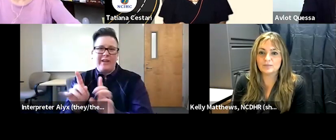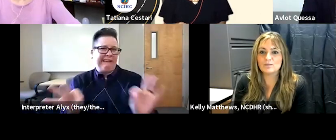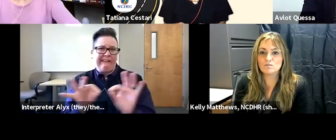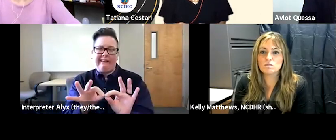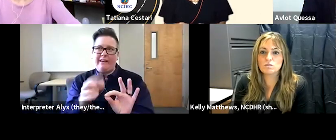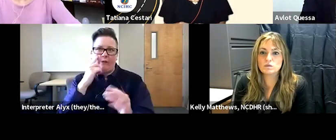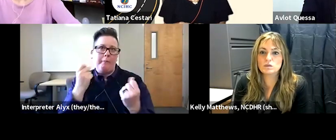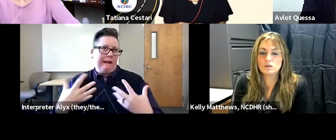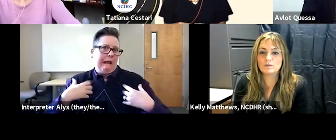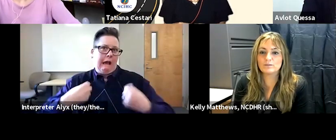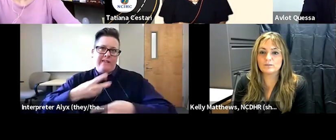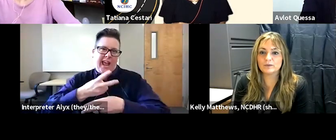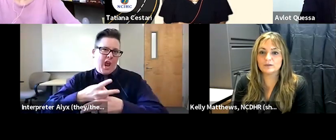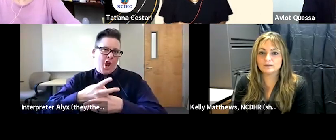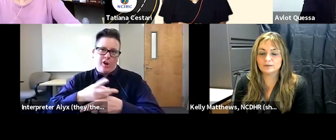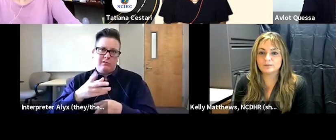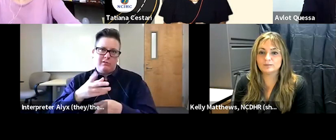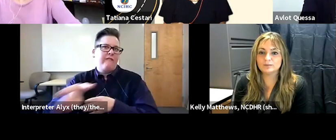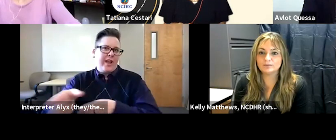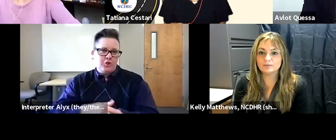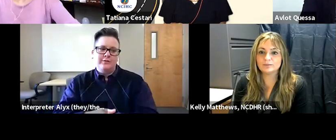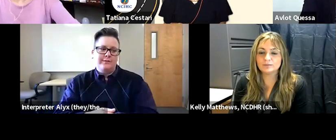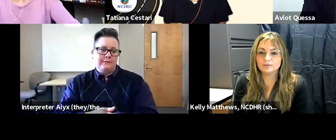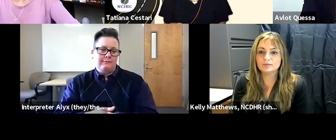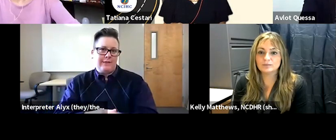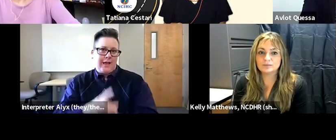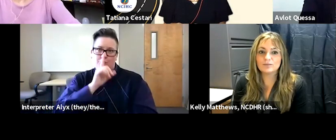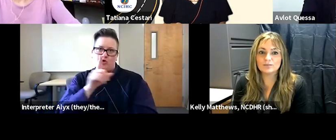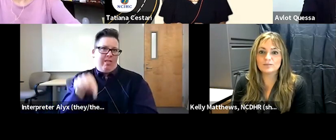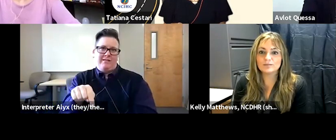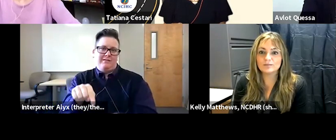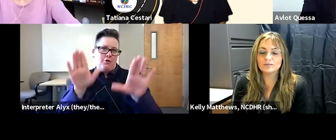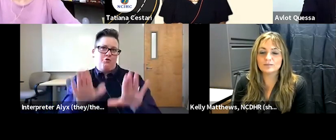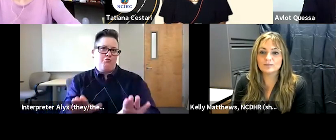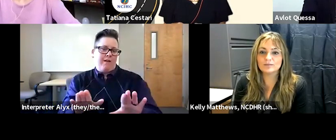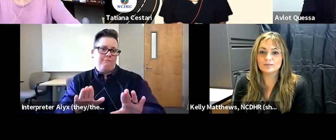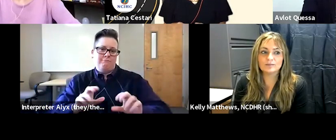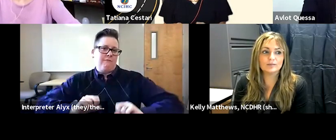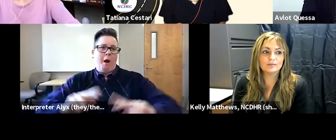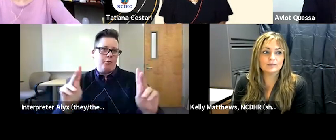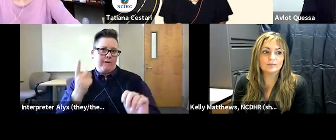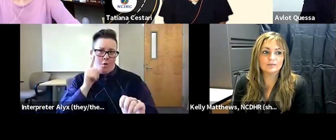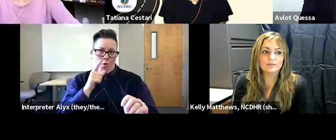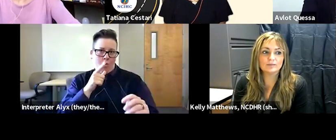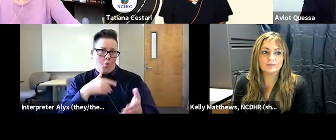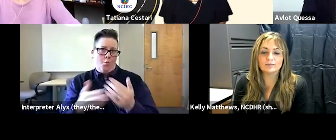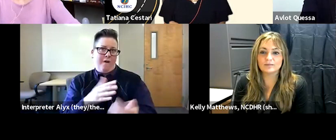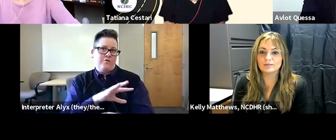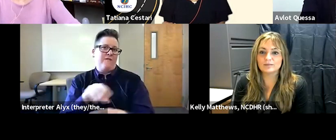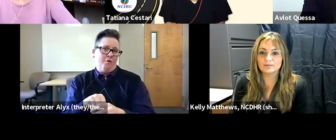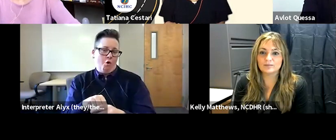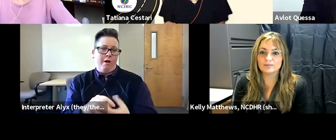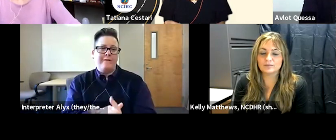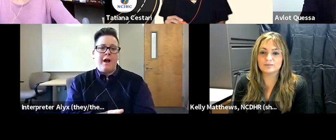healthcare professions so i'm sure this is this is a great opportunity uh for whomever is involved so